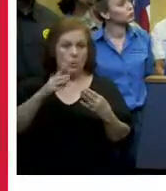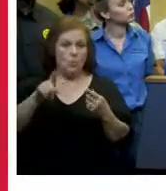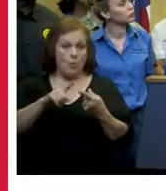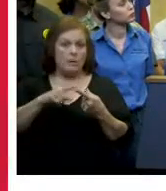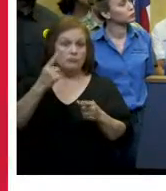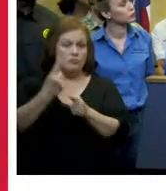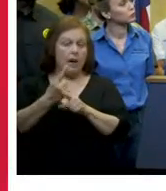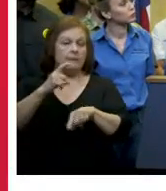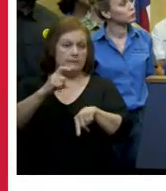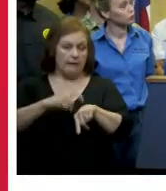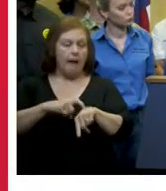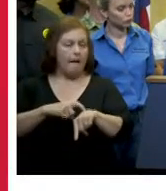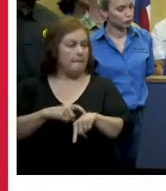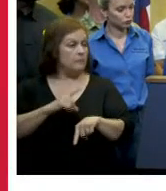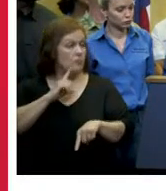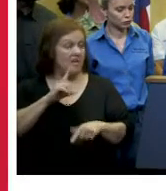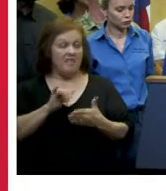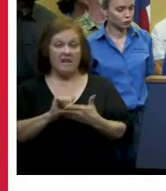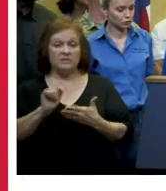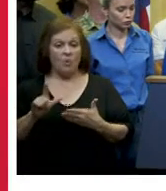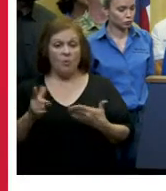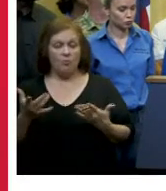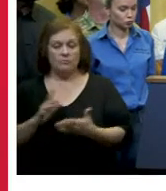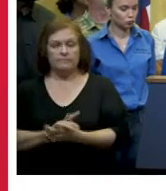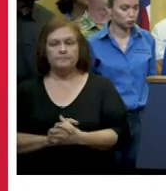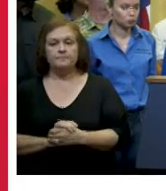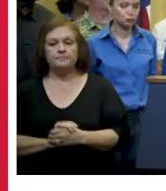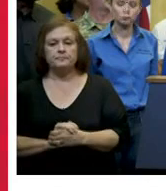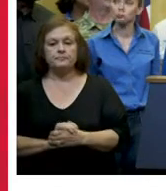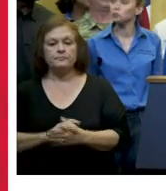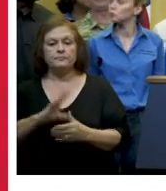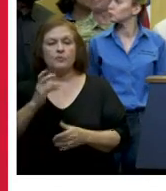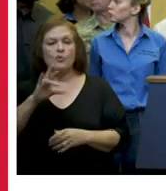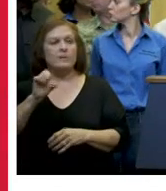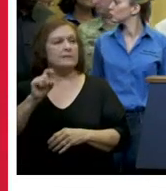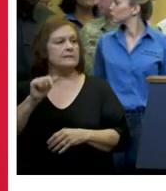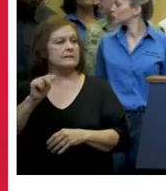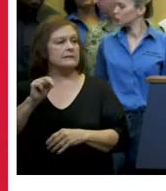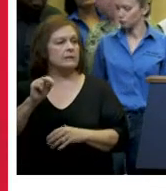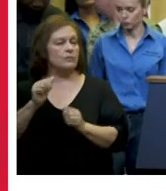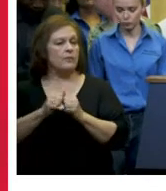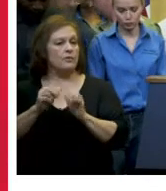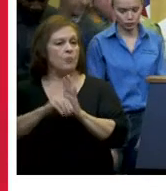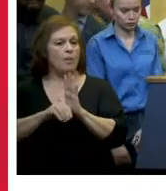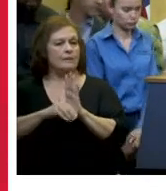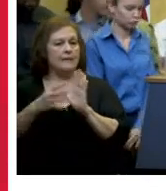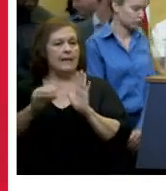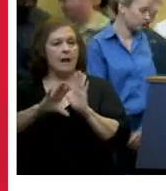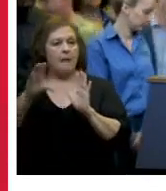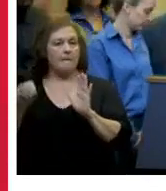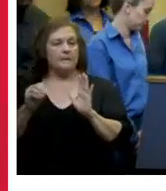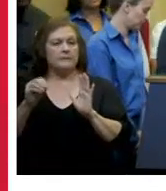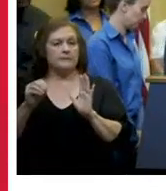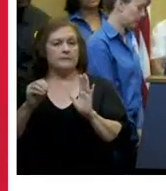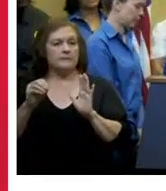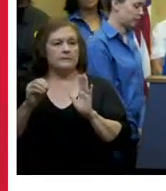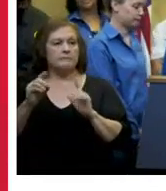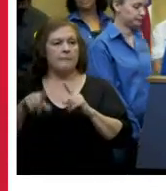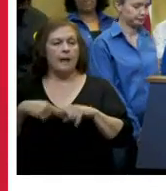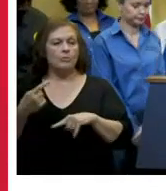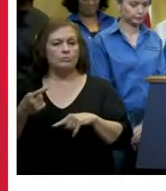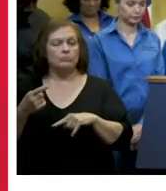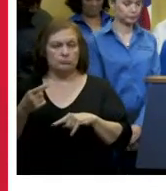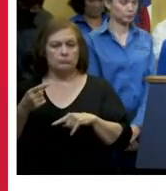putting any questions that's all i have mayor thank you all right now uh christian with the new orleans and company speaking in regards to